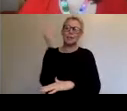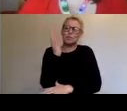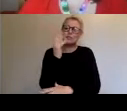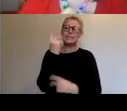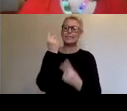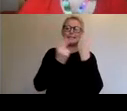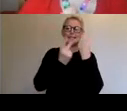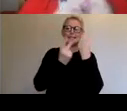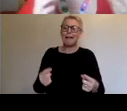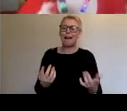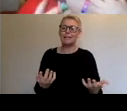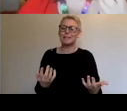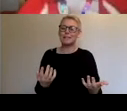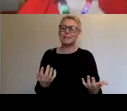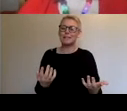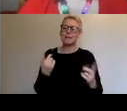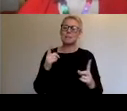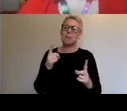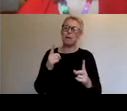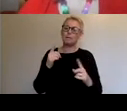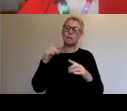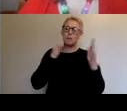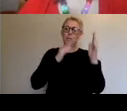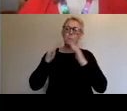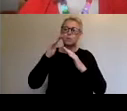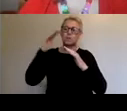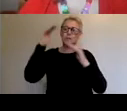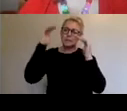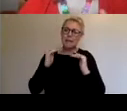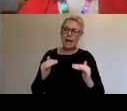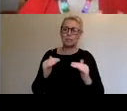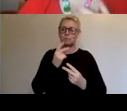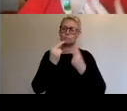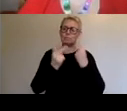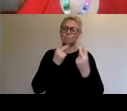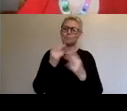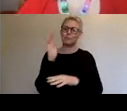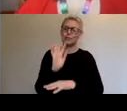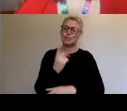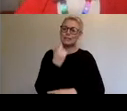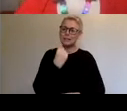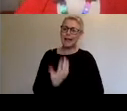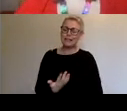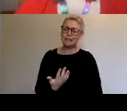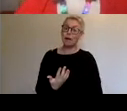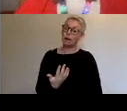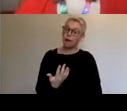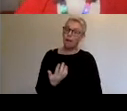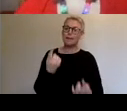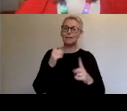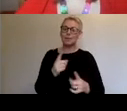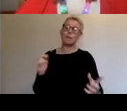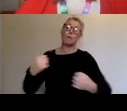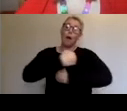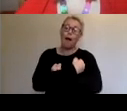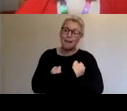overridden with a hug. This kind of worked really well as a lockdown project because actually it's naturally